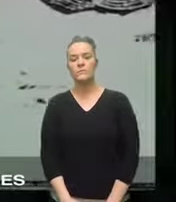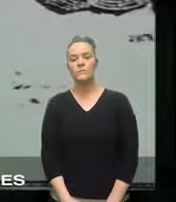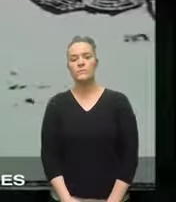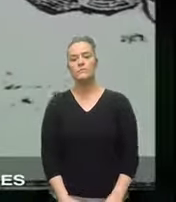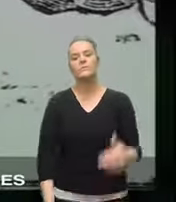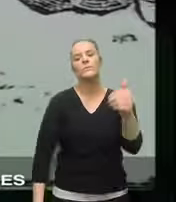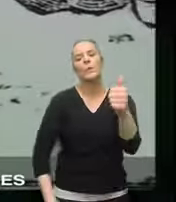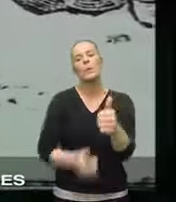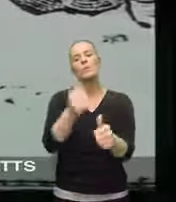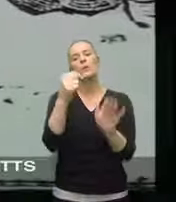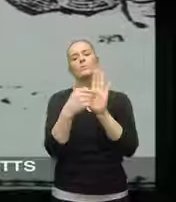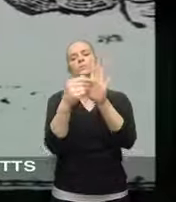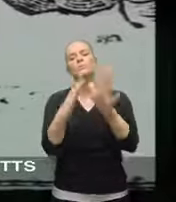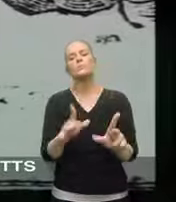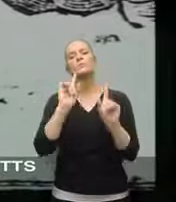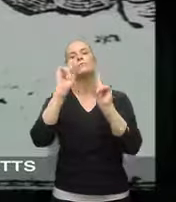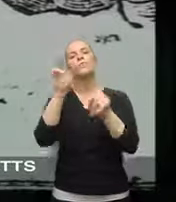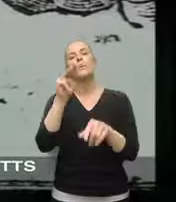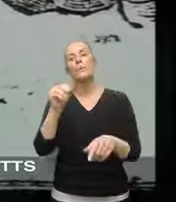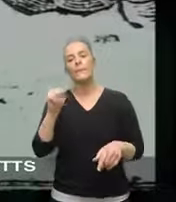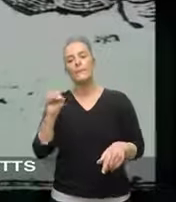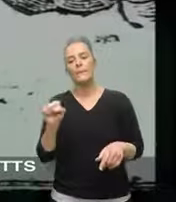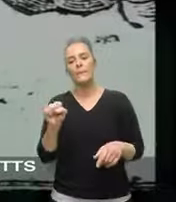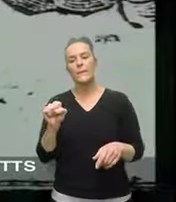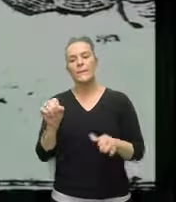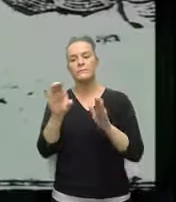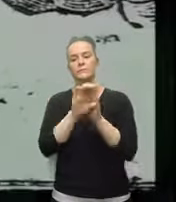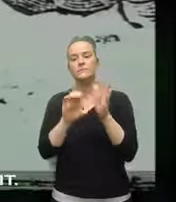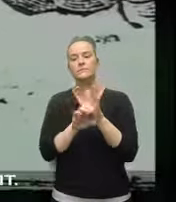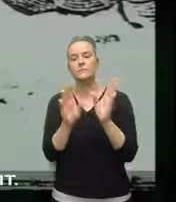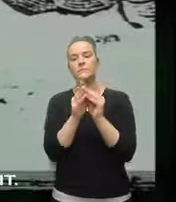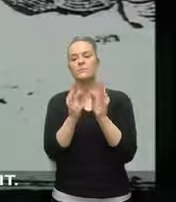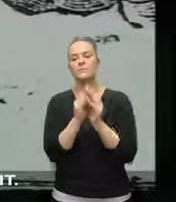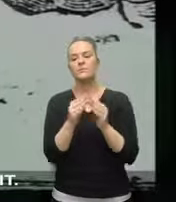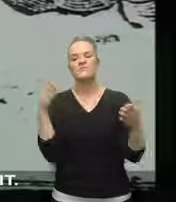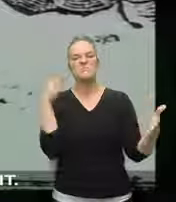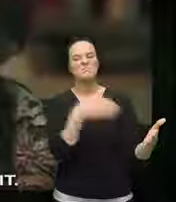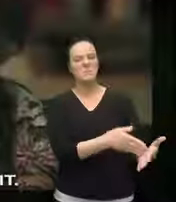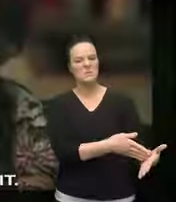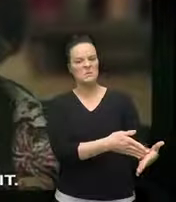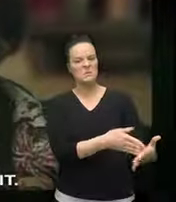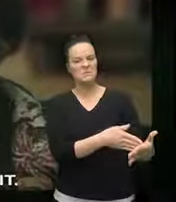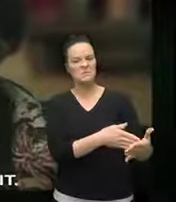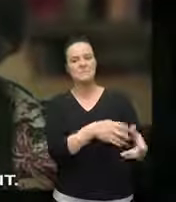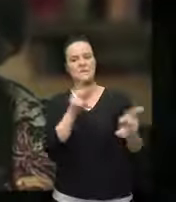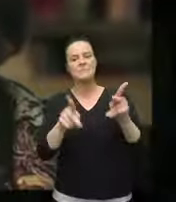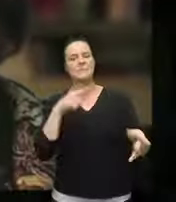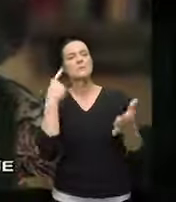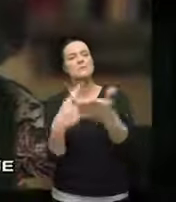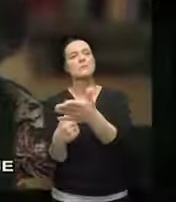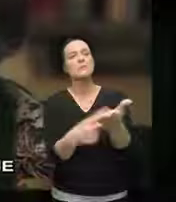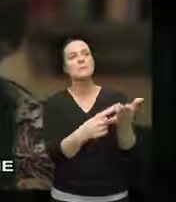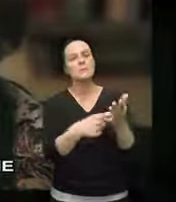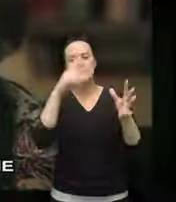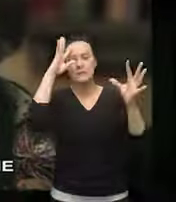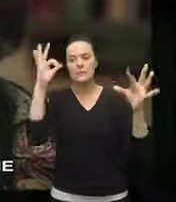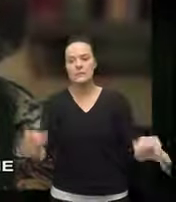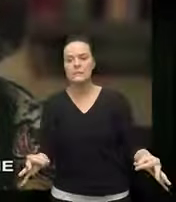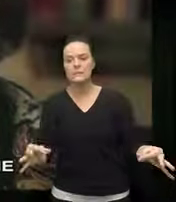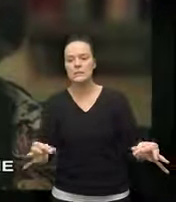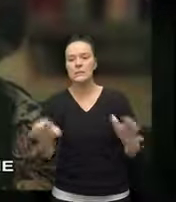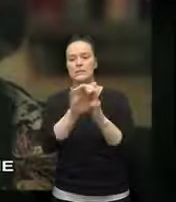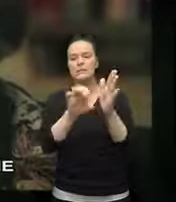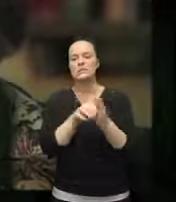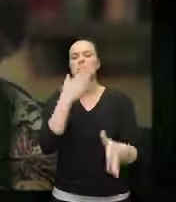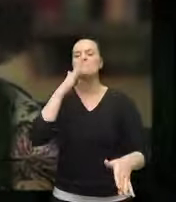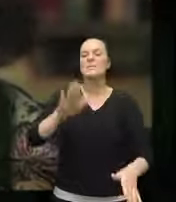the majority of the delegates that went to the Massachusetts ratifying convention were probably opposed to it their towns had debated the